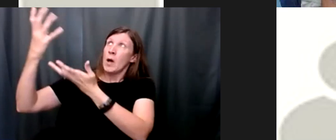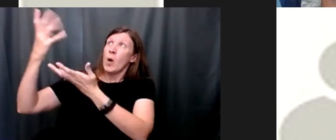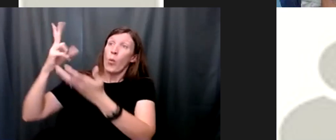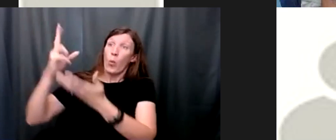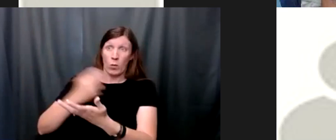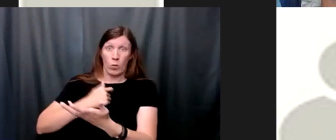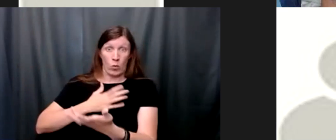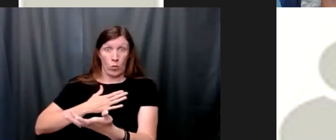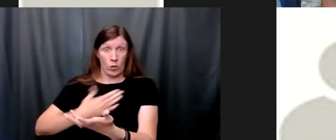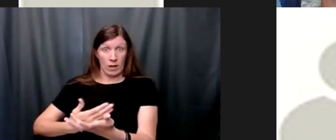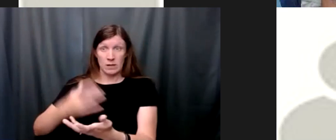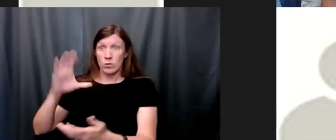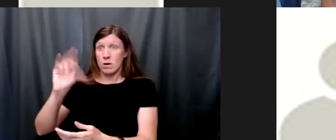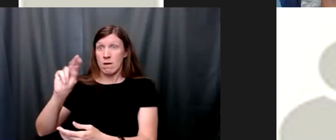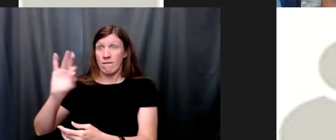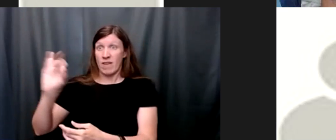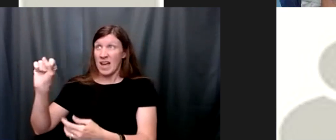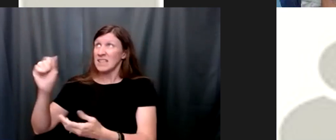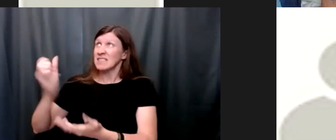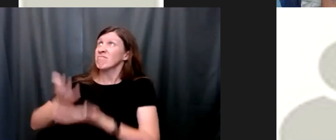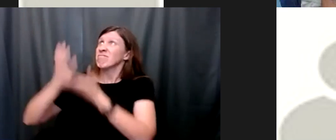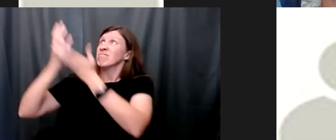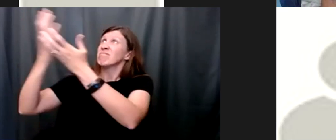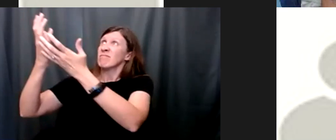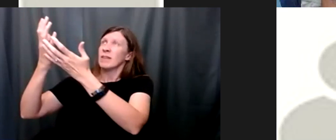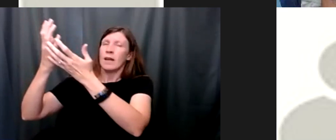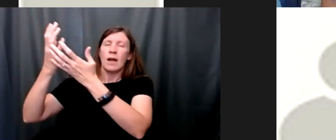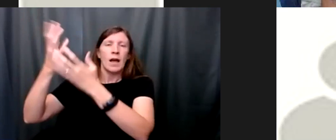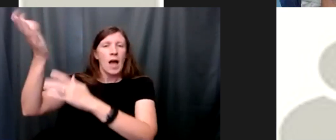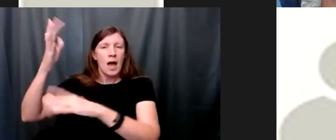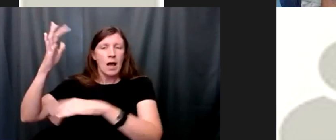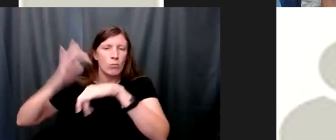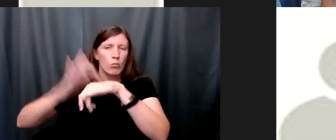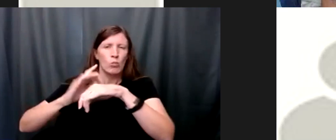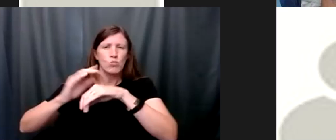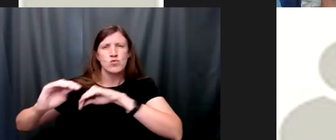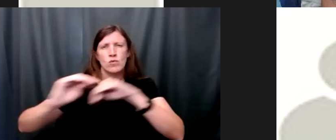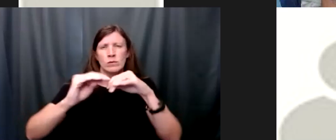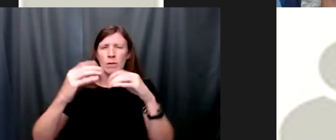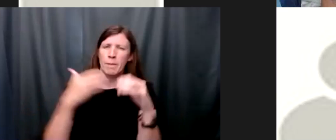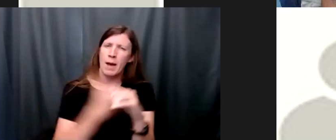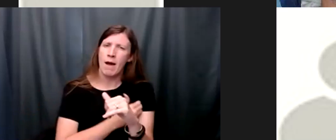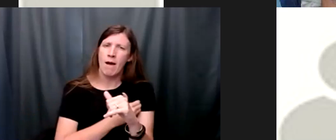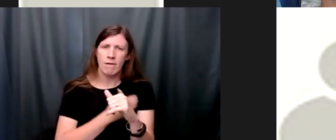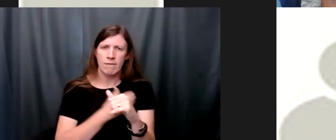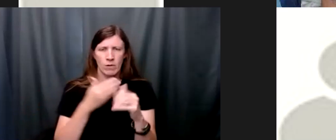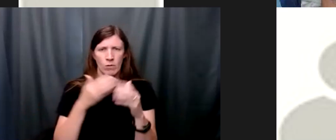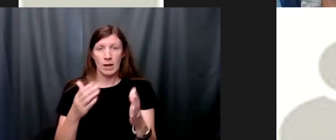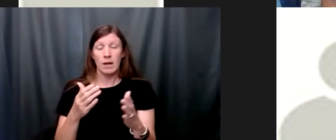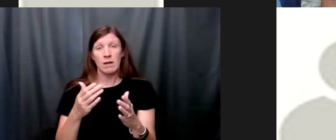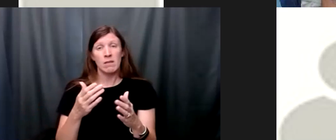they're not trying to pretend like everything's perfect but they're being honest on behalf of their family their